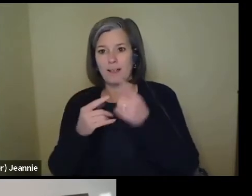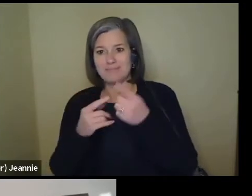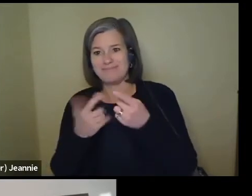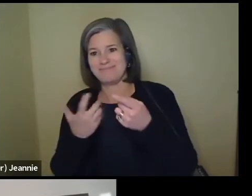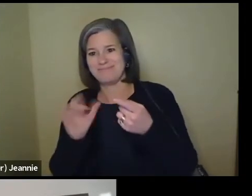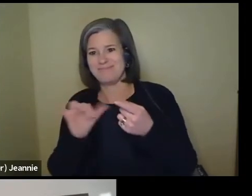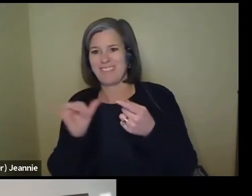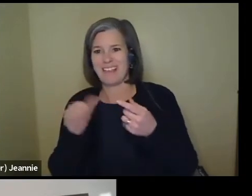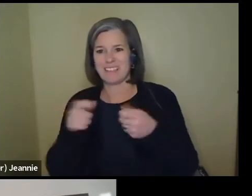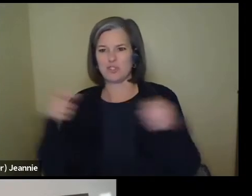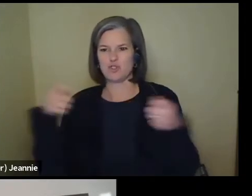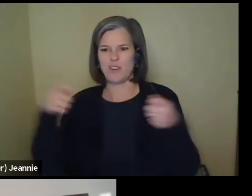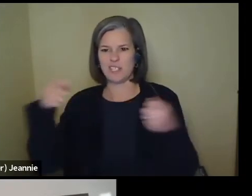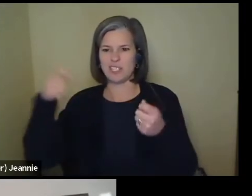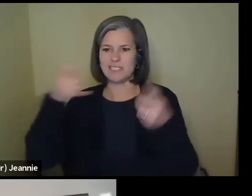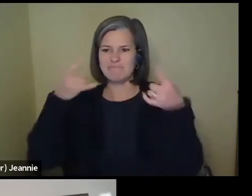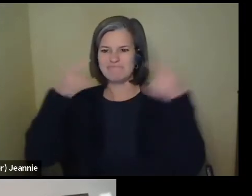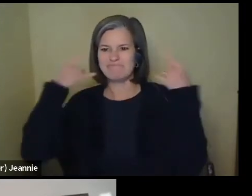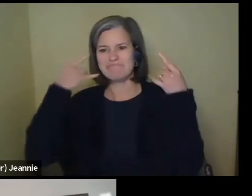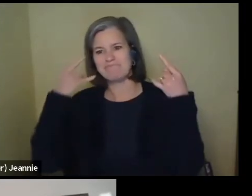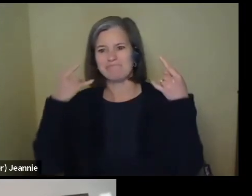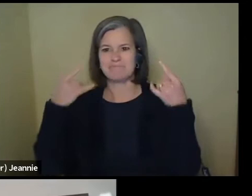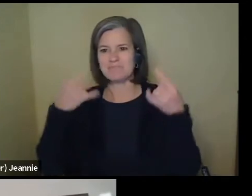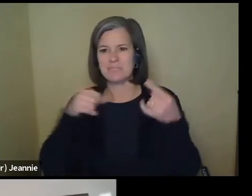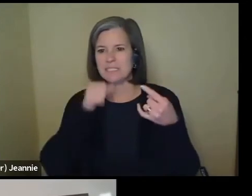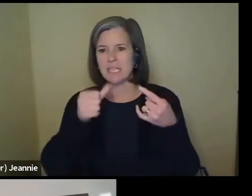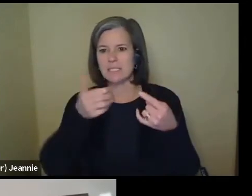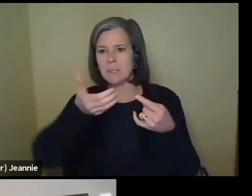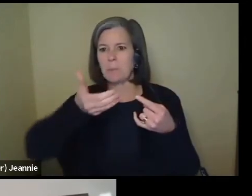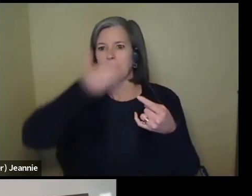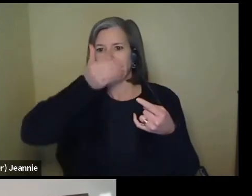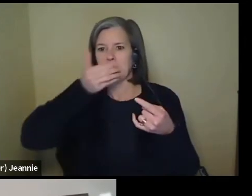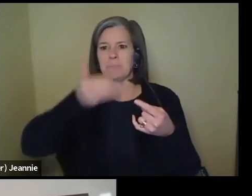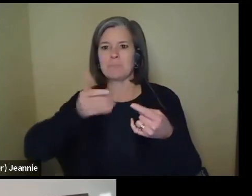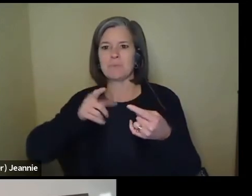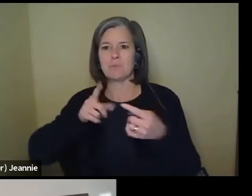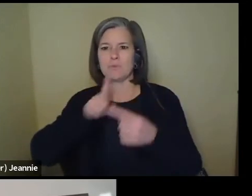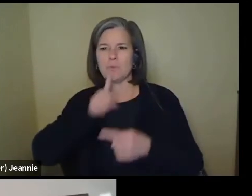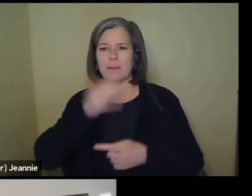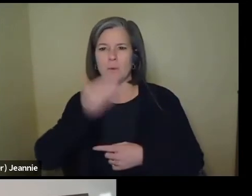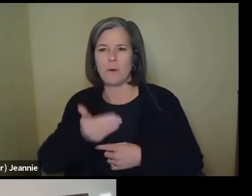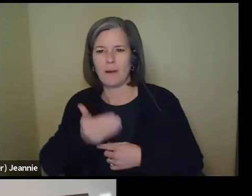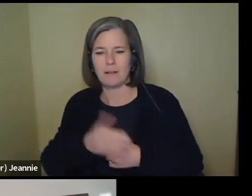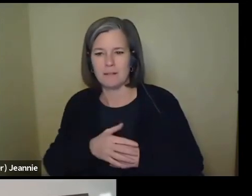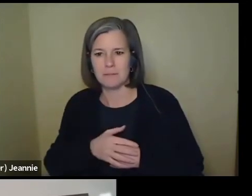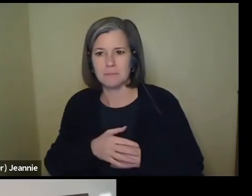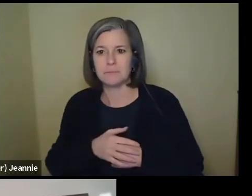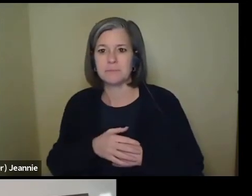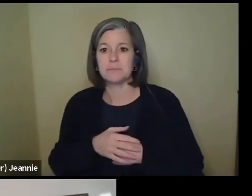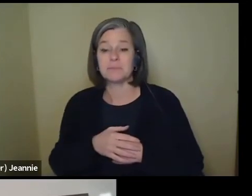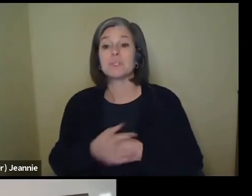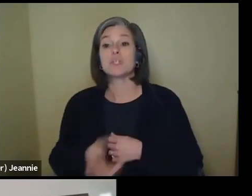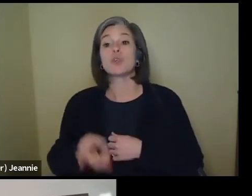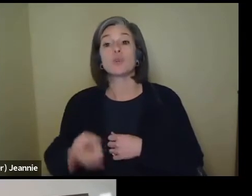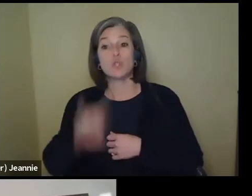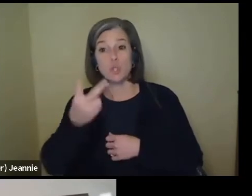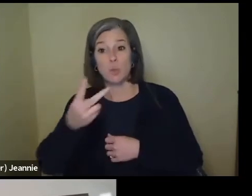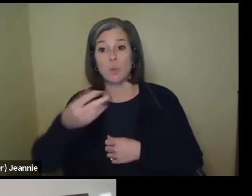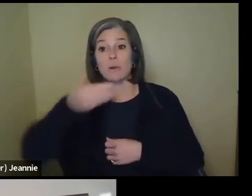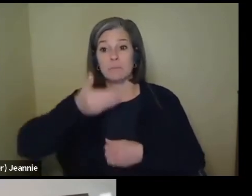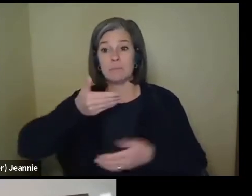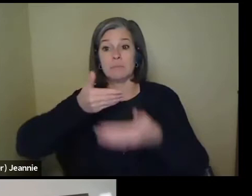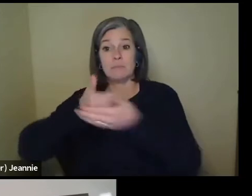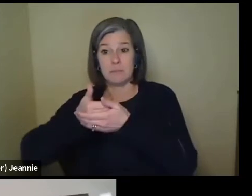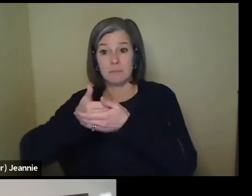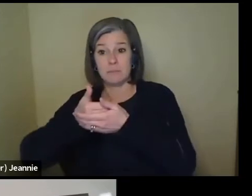this is like sort of a stretchy material. It doesn't fit as well over my nose. Two masks, choosing any